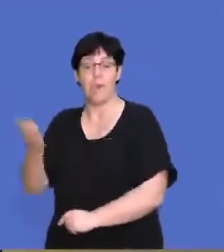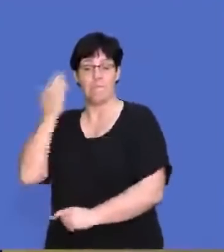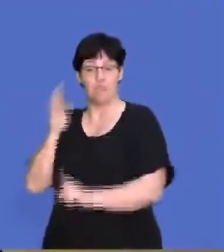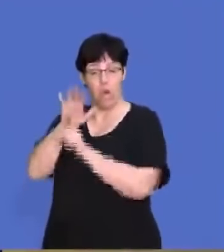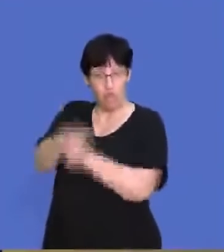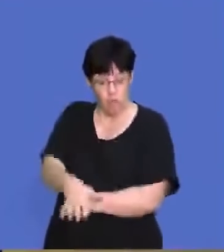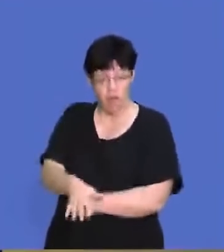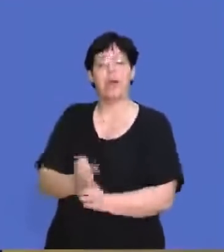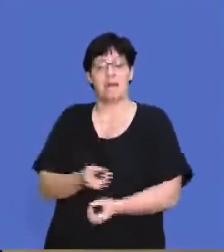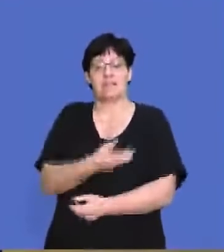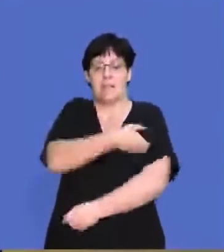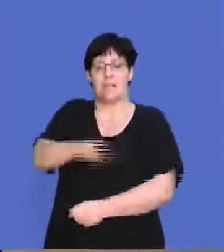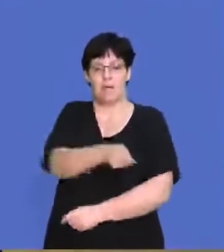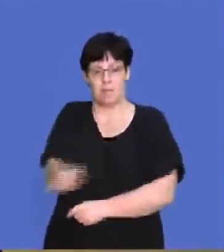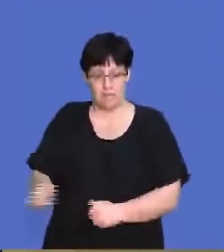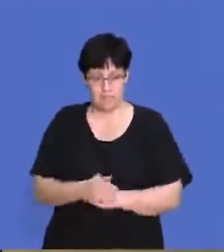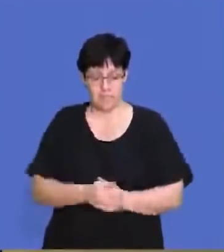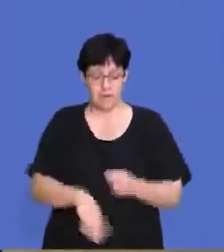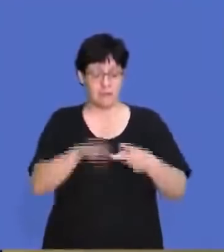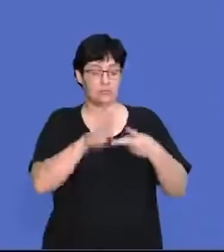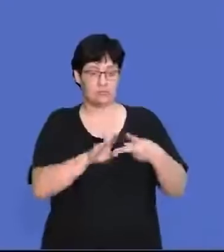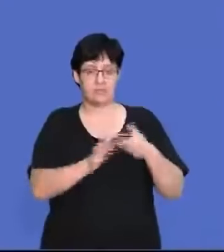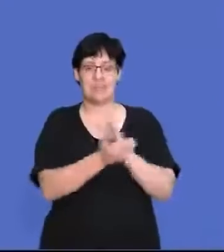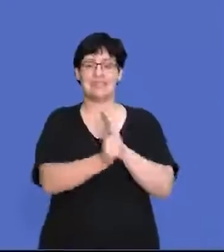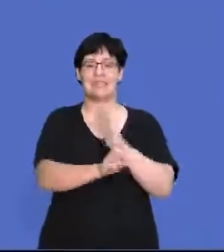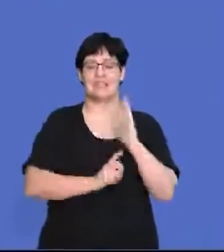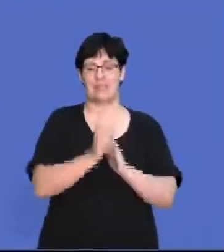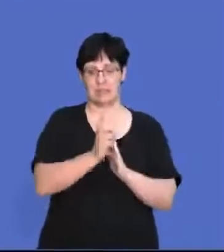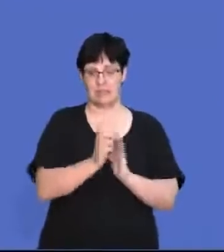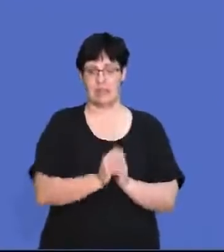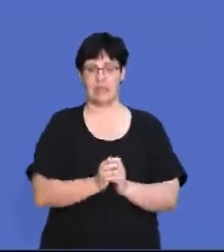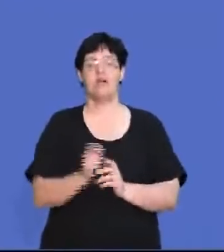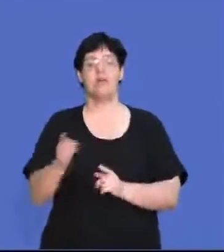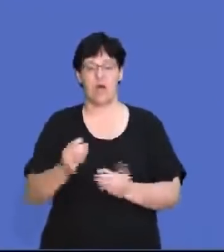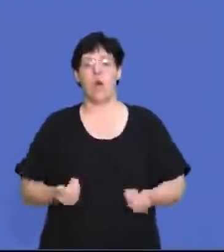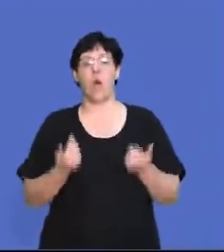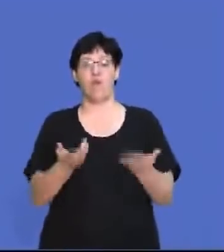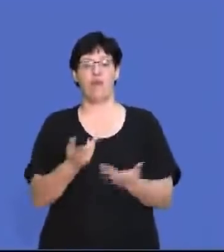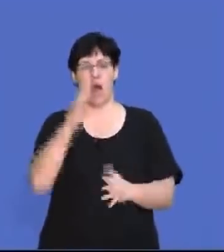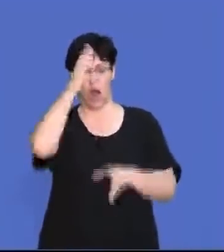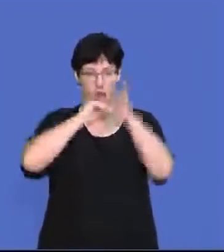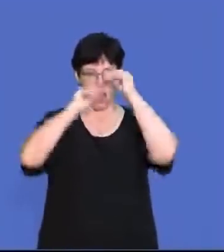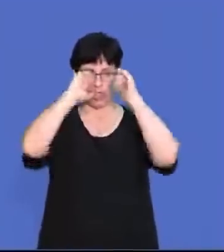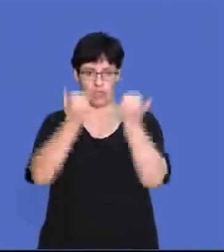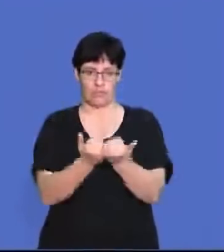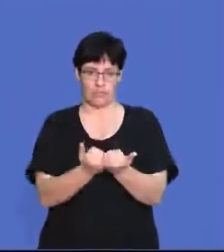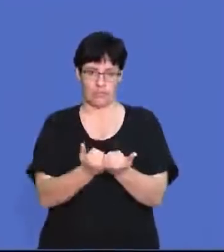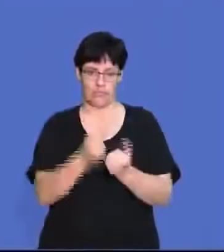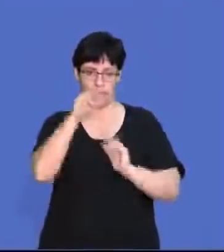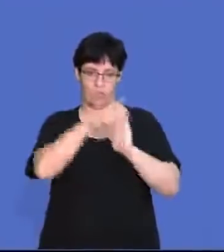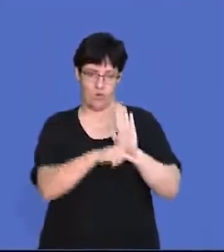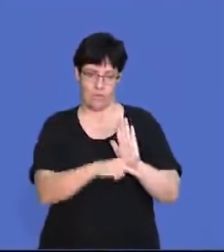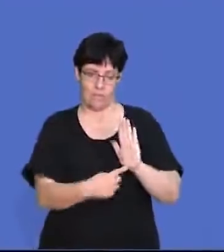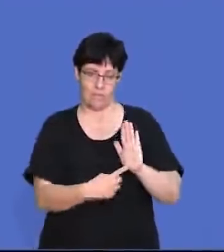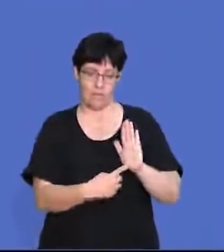previously disadvantaged individuals. And the second one is skills development. All right, they were offered learnership programs.